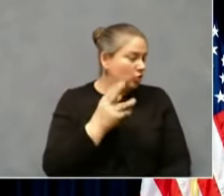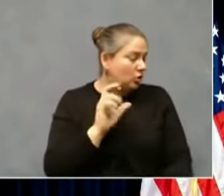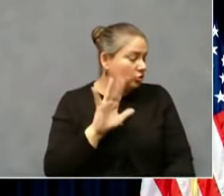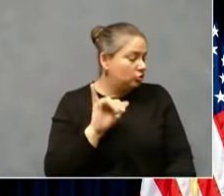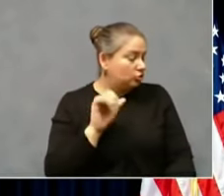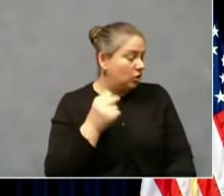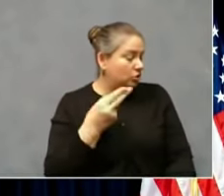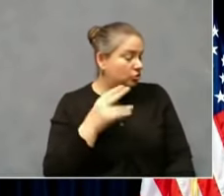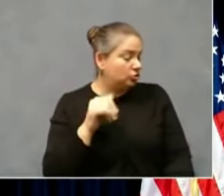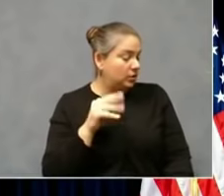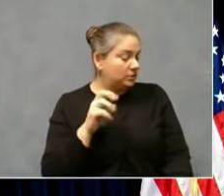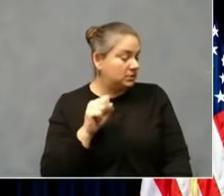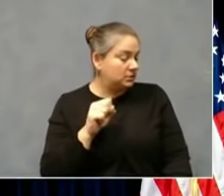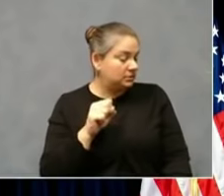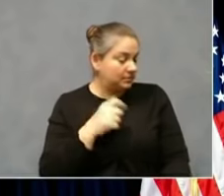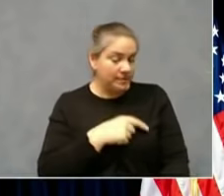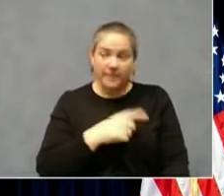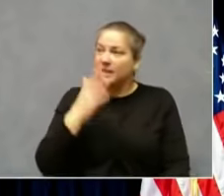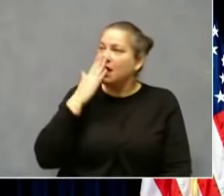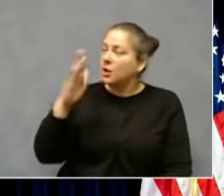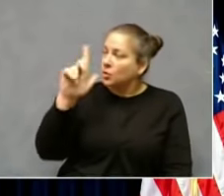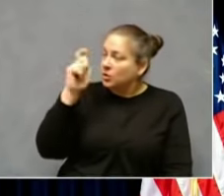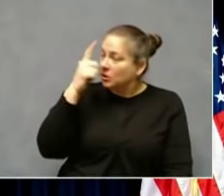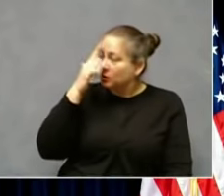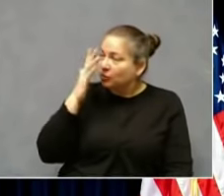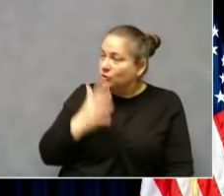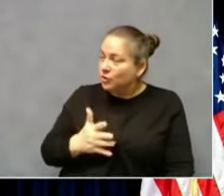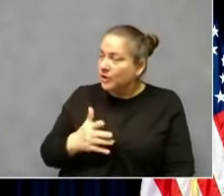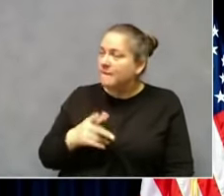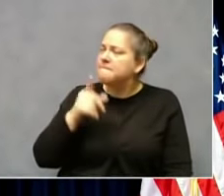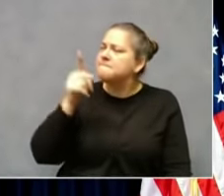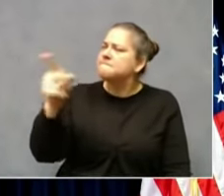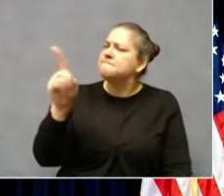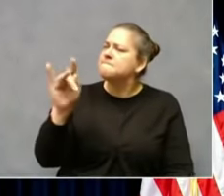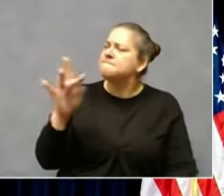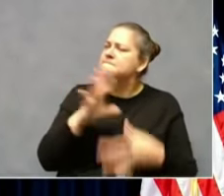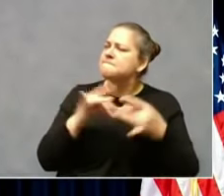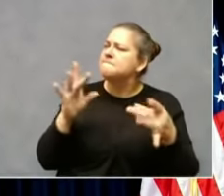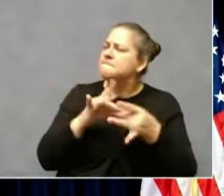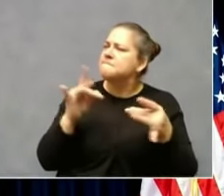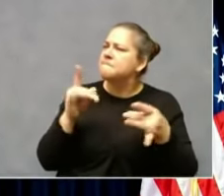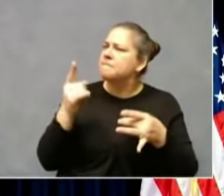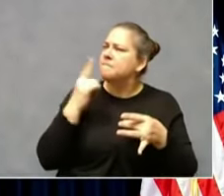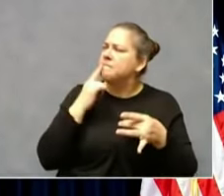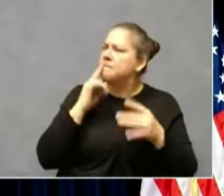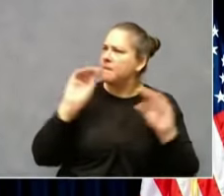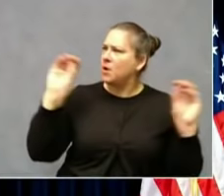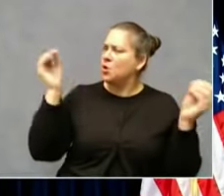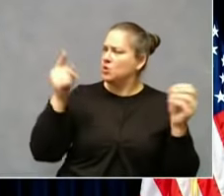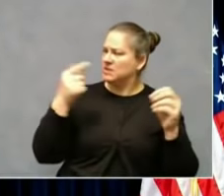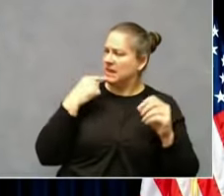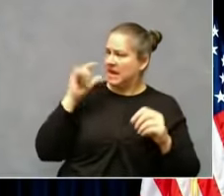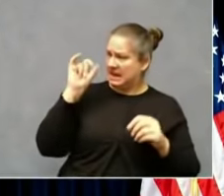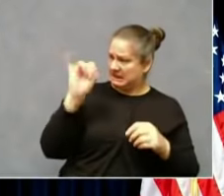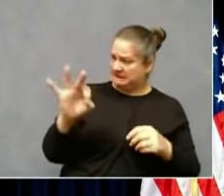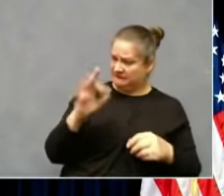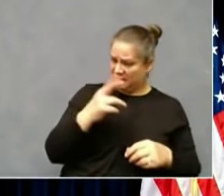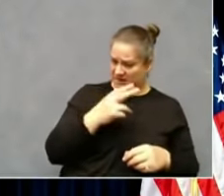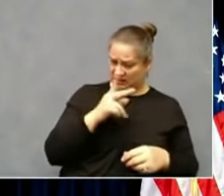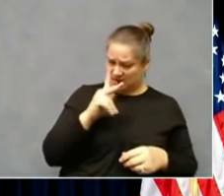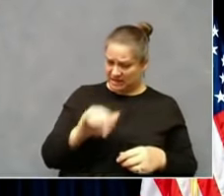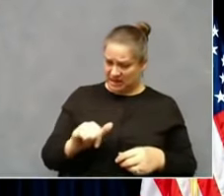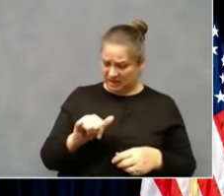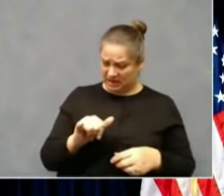Thank you, Governor. You said no one is coming to help if Kentucky healthcare facilities are overwhelmed.